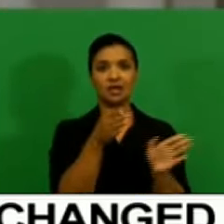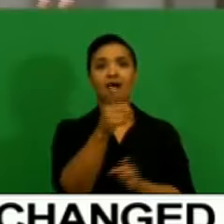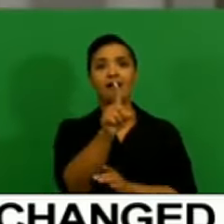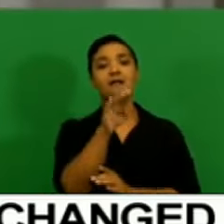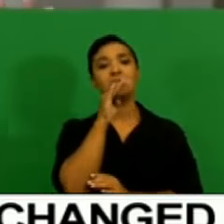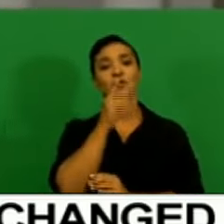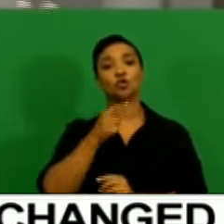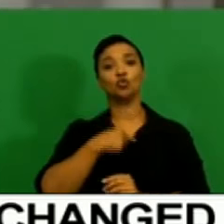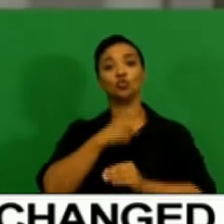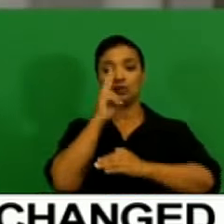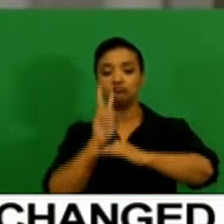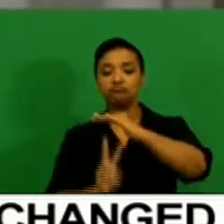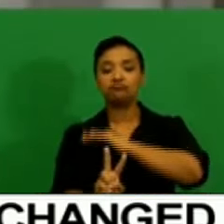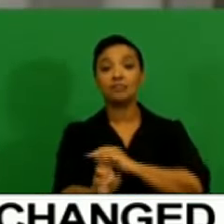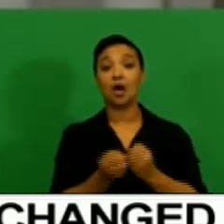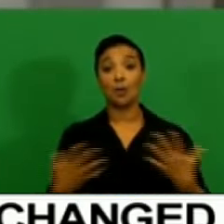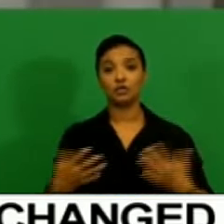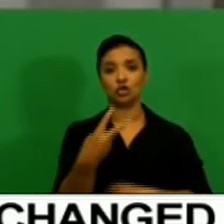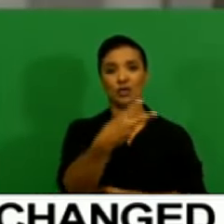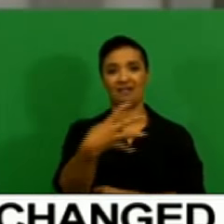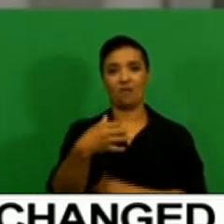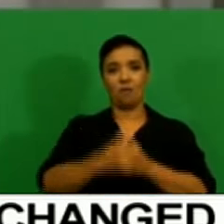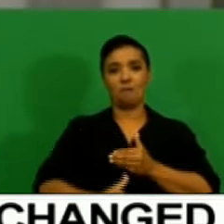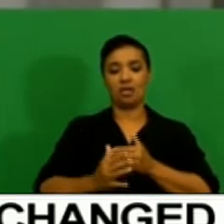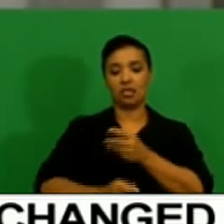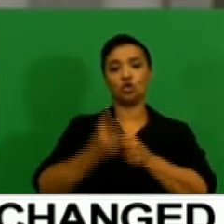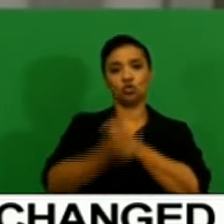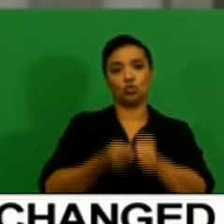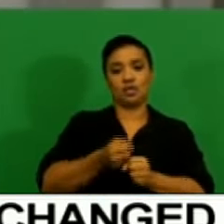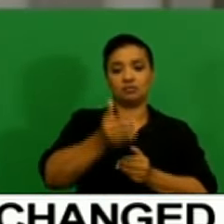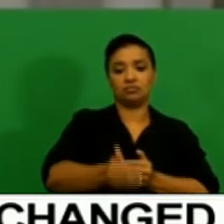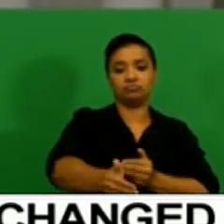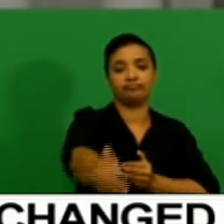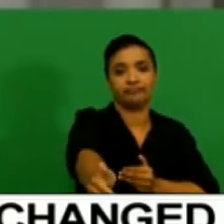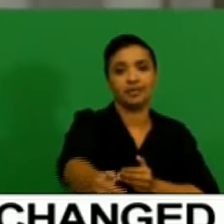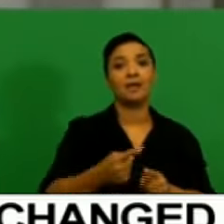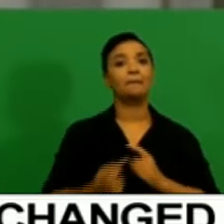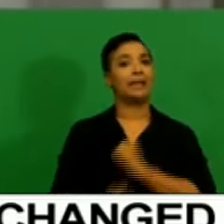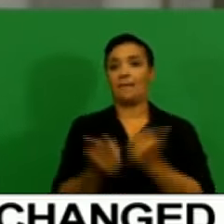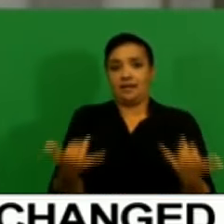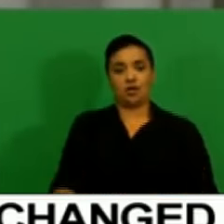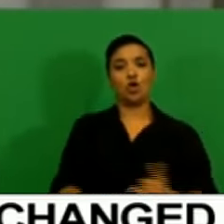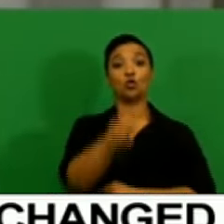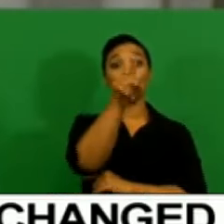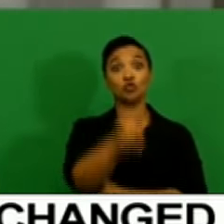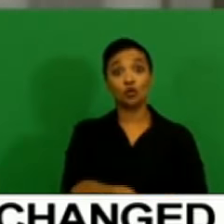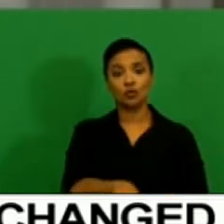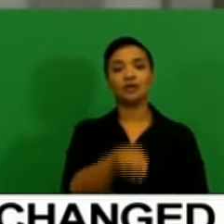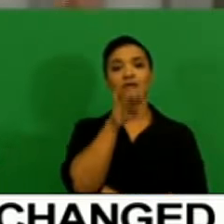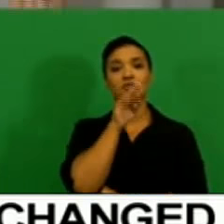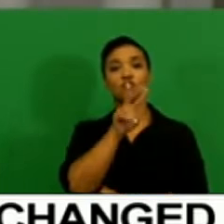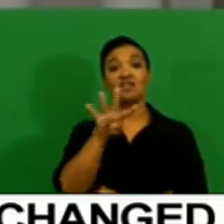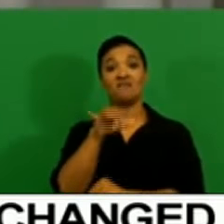24-month period. That is roughly the policy horizon. It just so happens that we are in January and the 24 months will give you